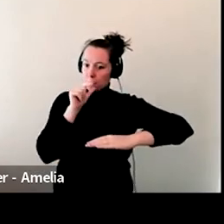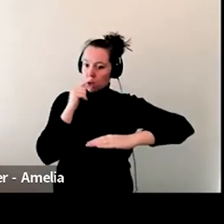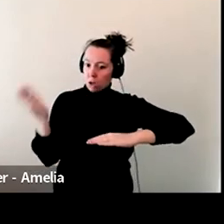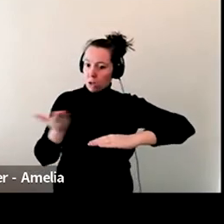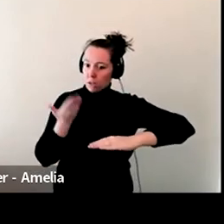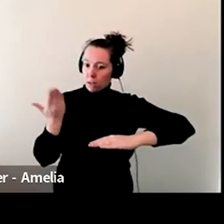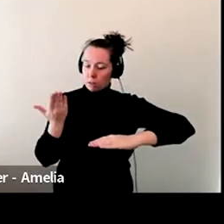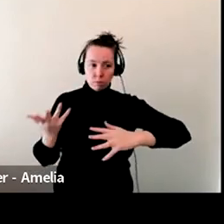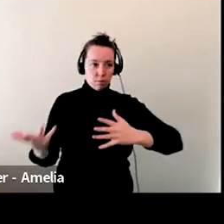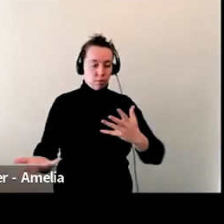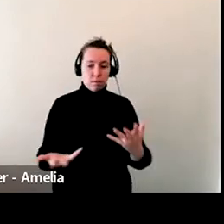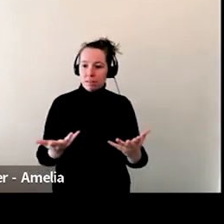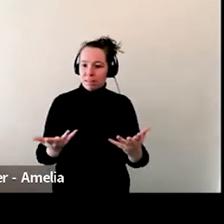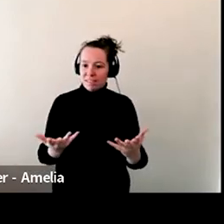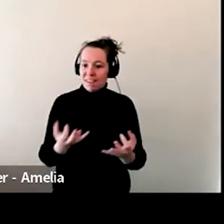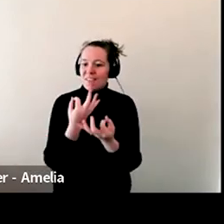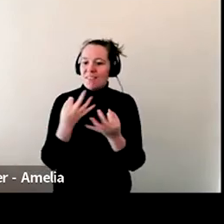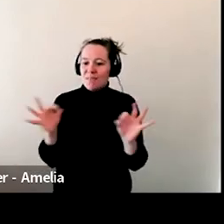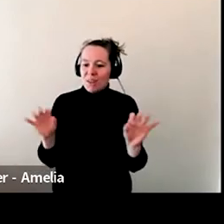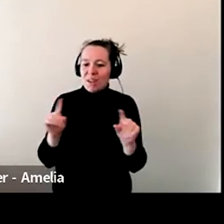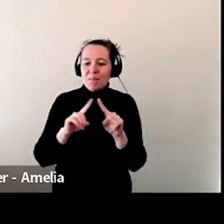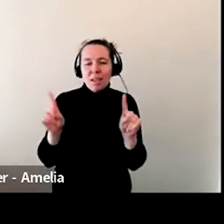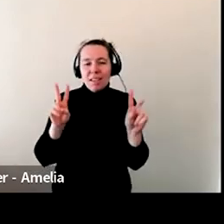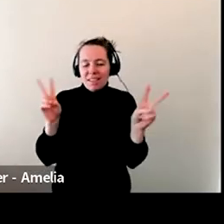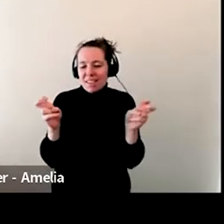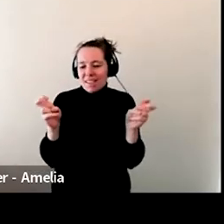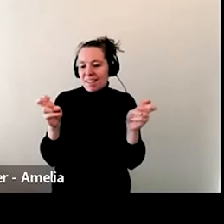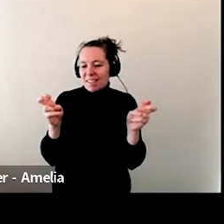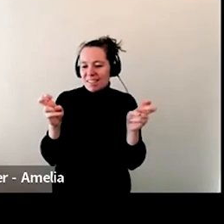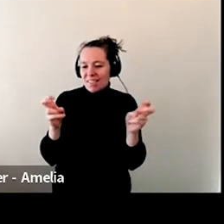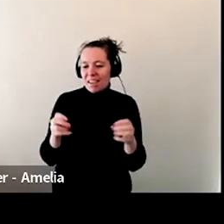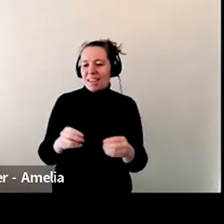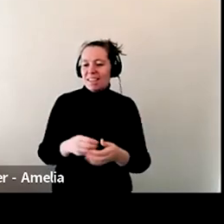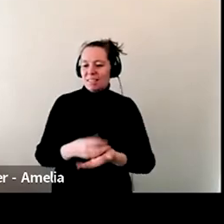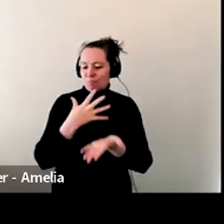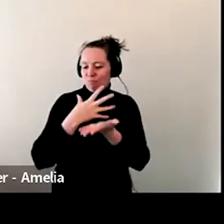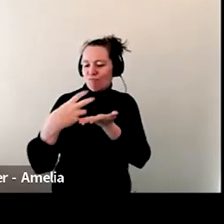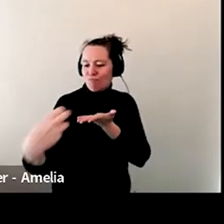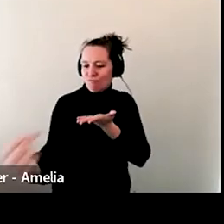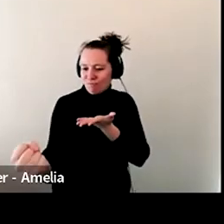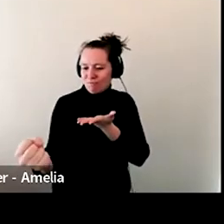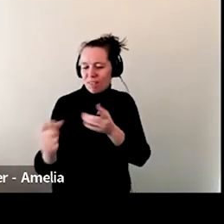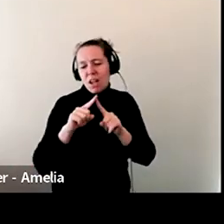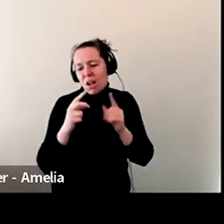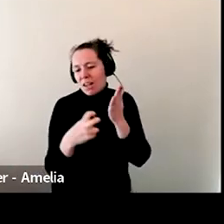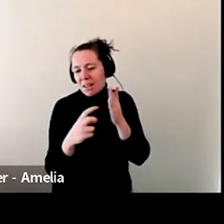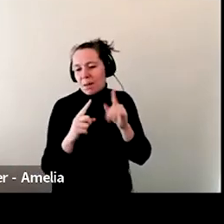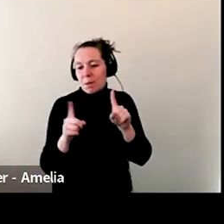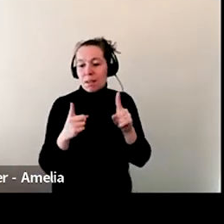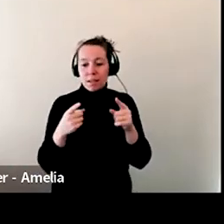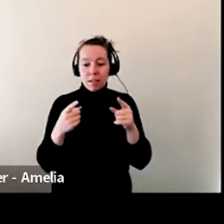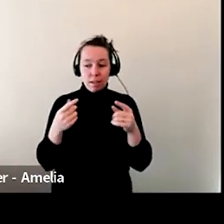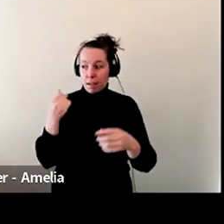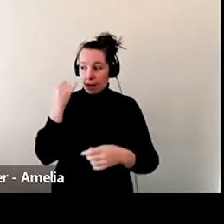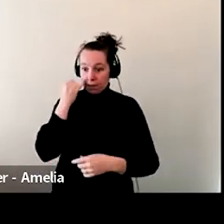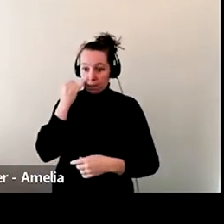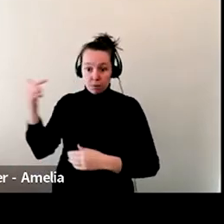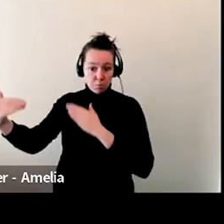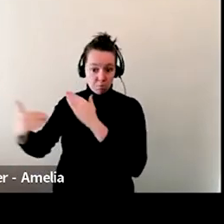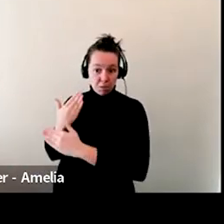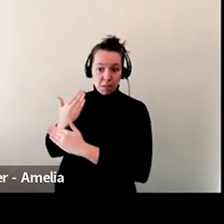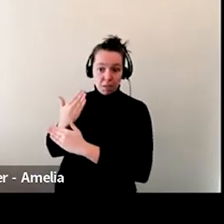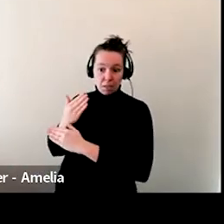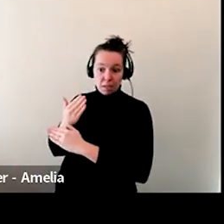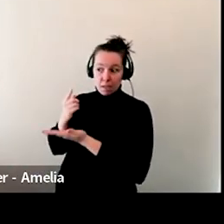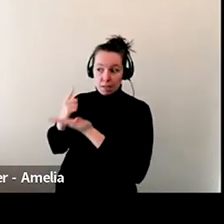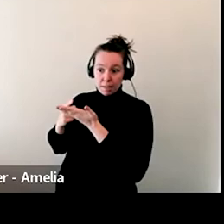free event, but I always say it's sold out within hours. So if we announce Phil's coming in to talk about birds, you better get to us quick and reserve your spot